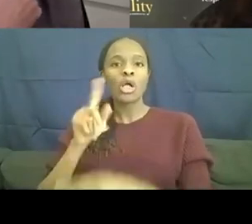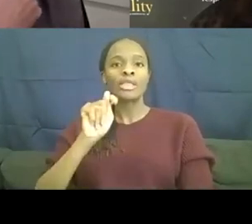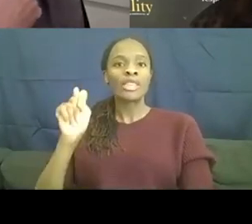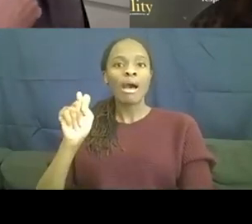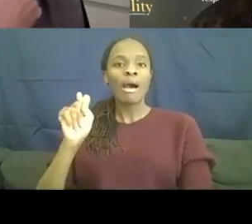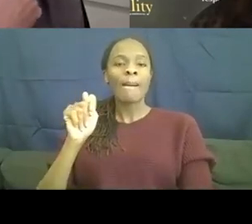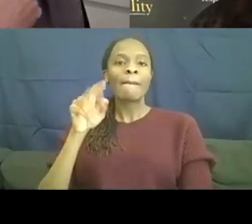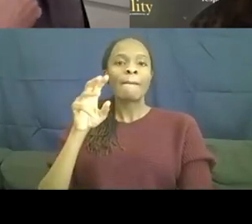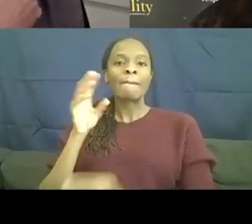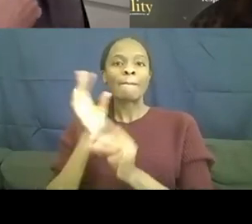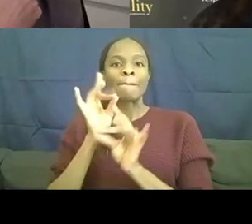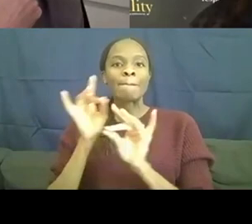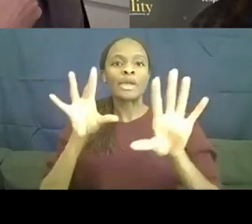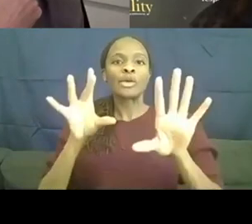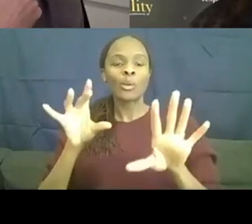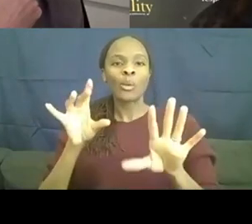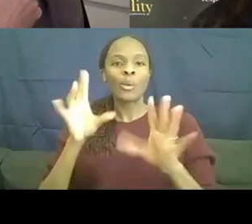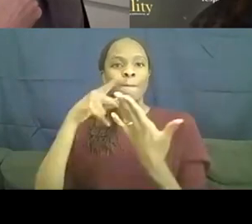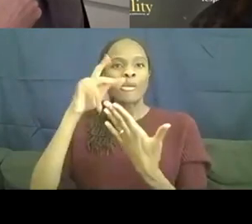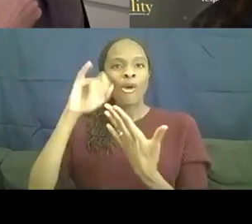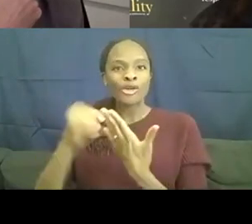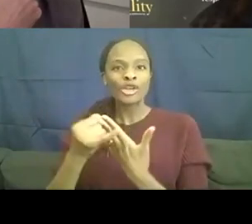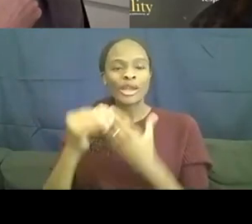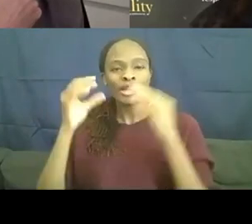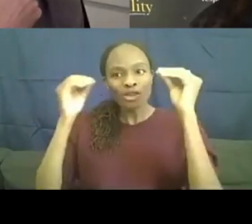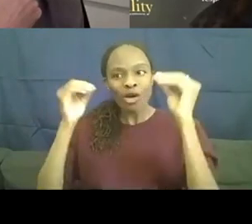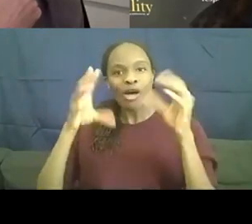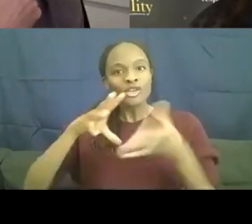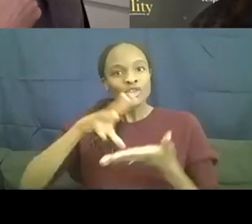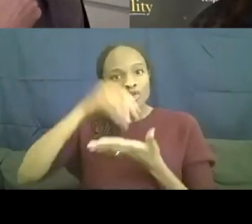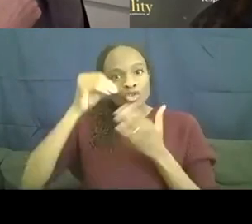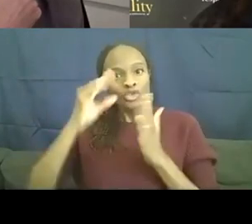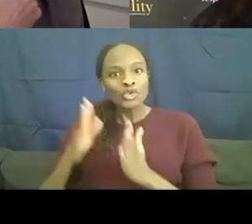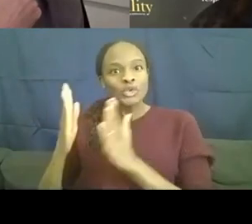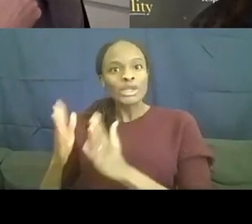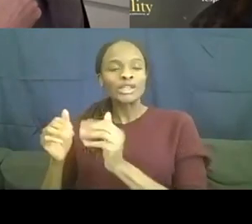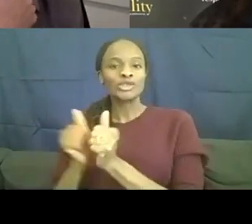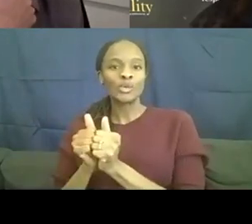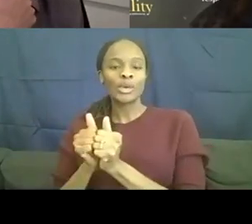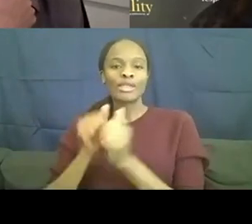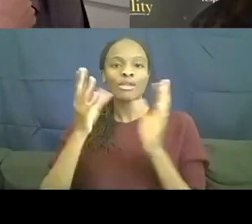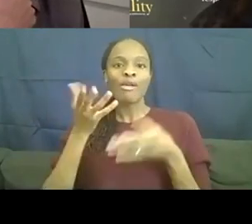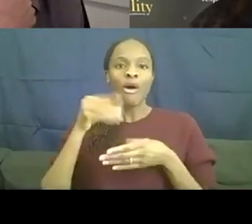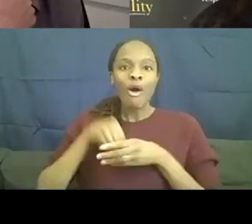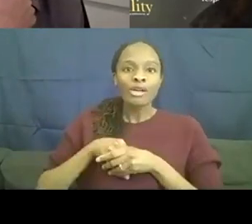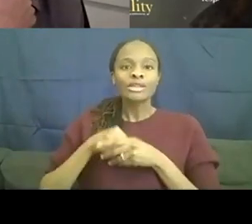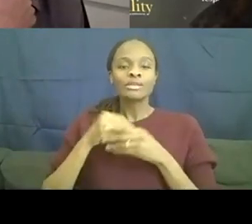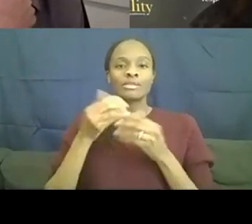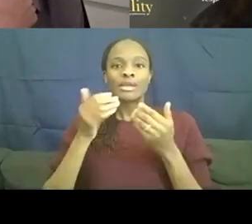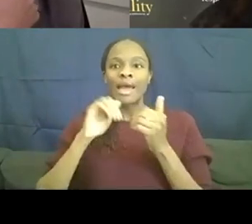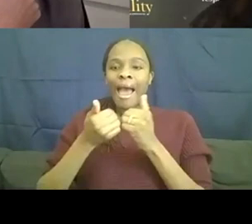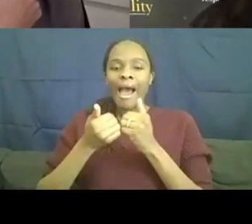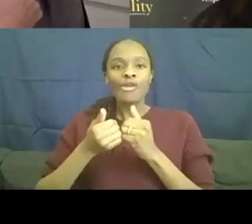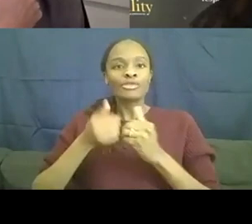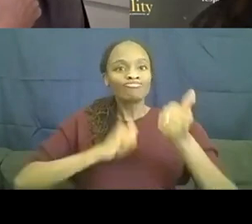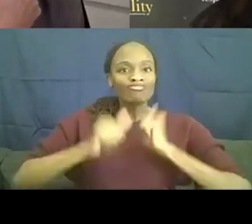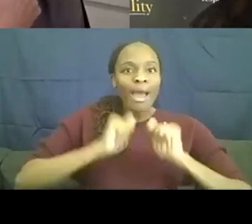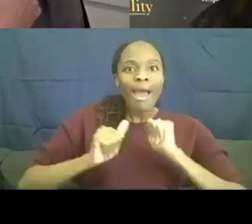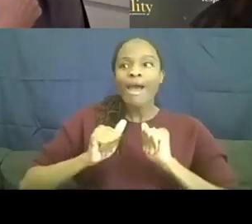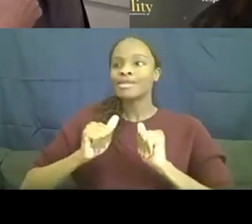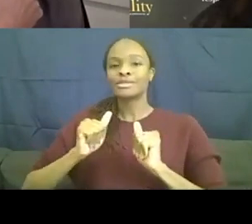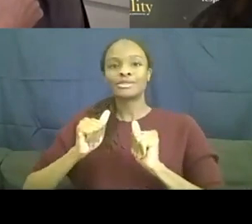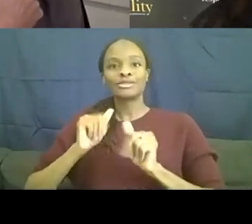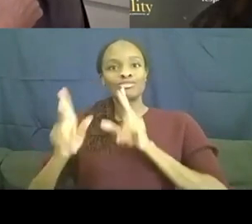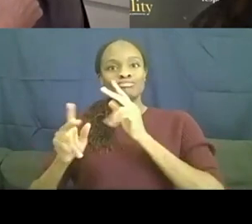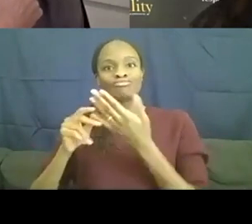taught students with autism how to act, how to perform. But it mixed